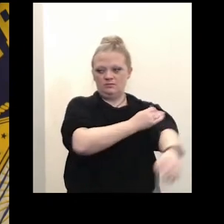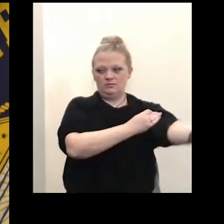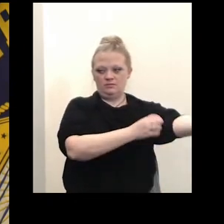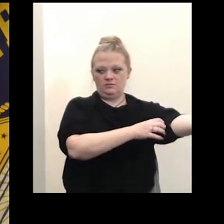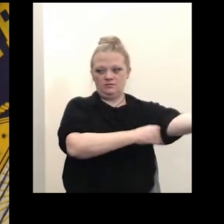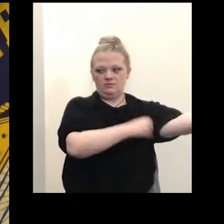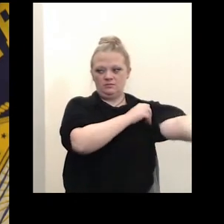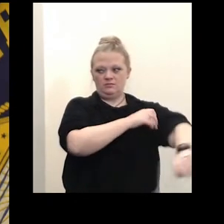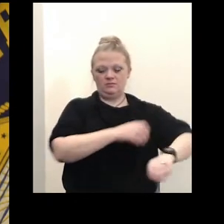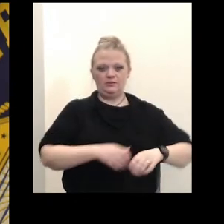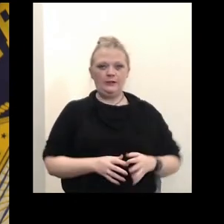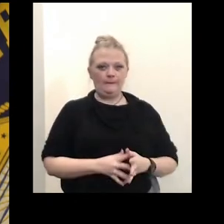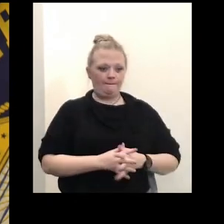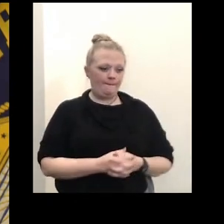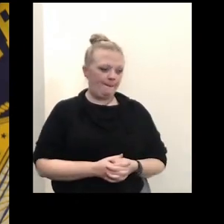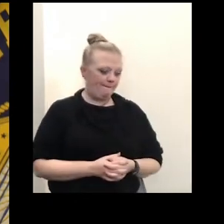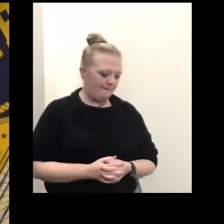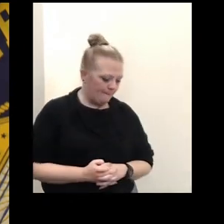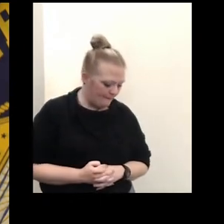thank you